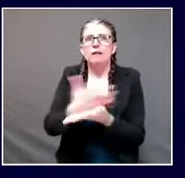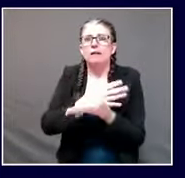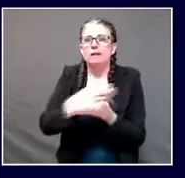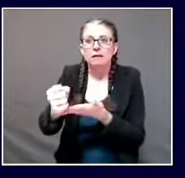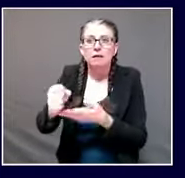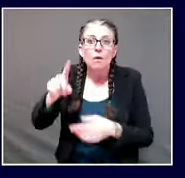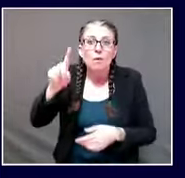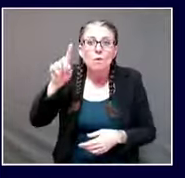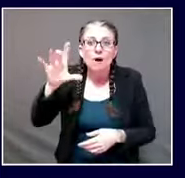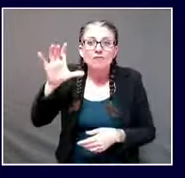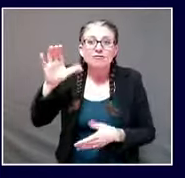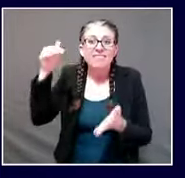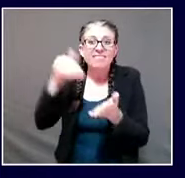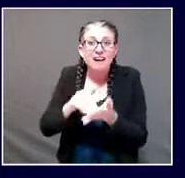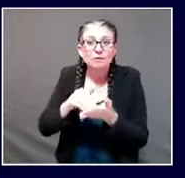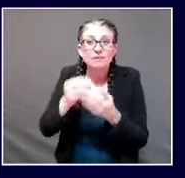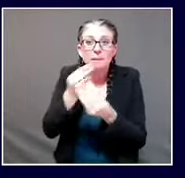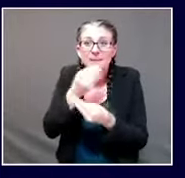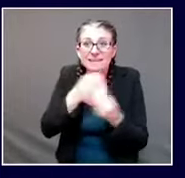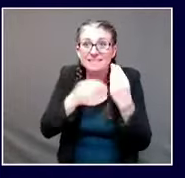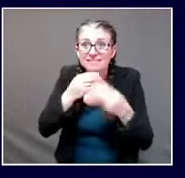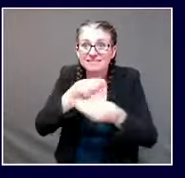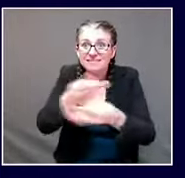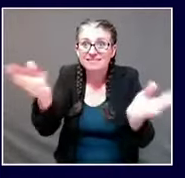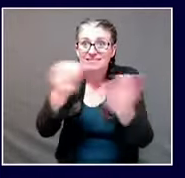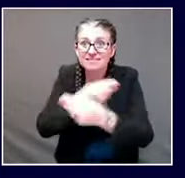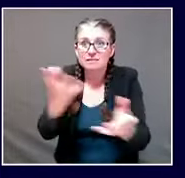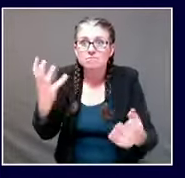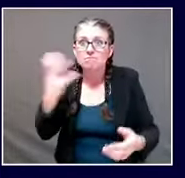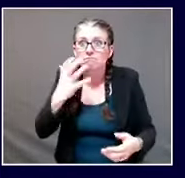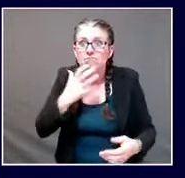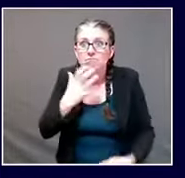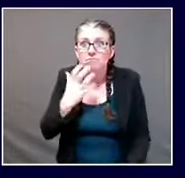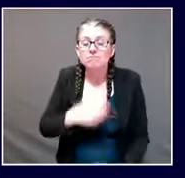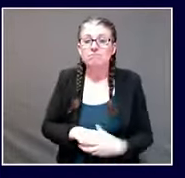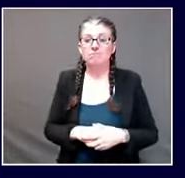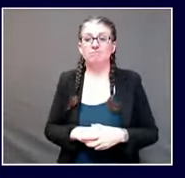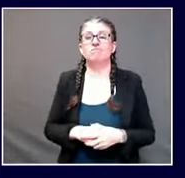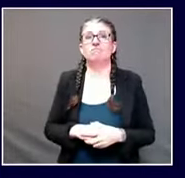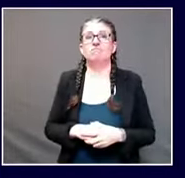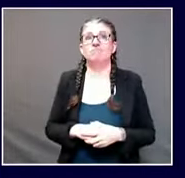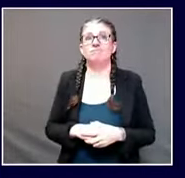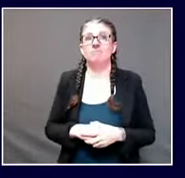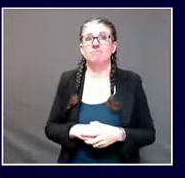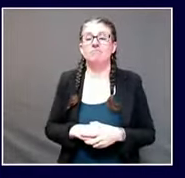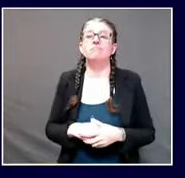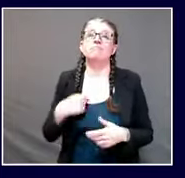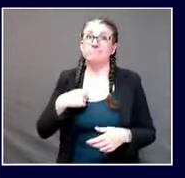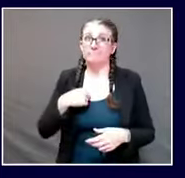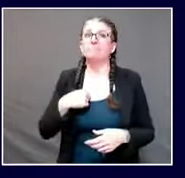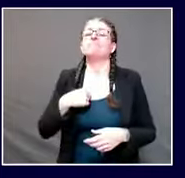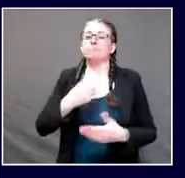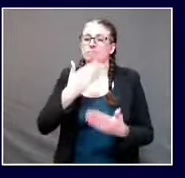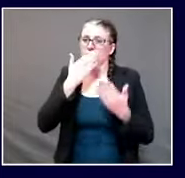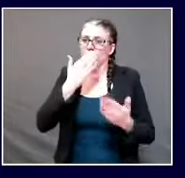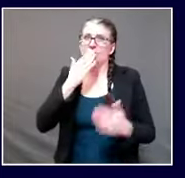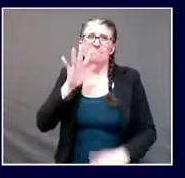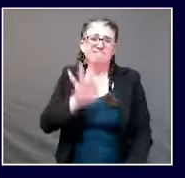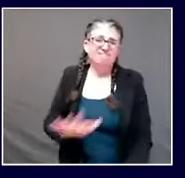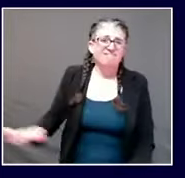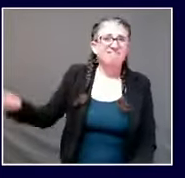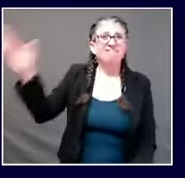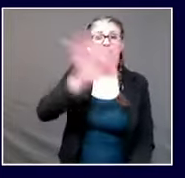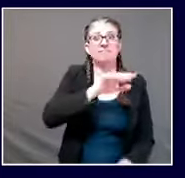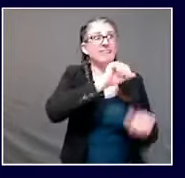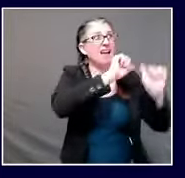we extend our gratitude to Maine's Area Agencies on Aging and their volunteers who help Maine seniors age with dignity